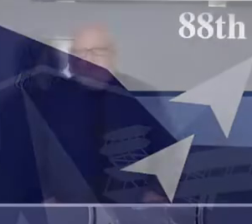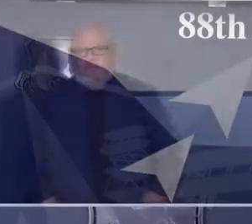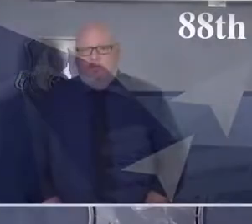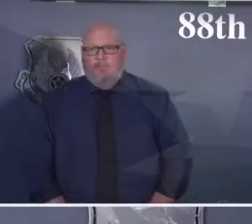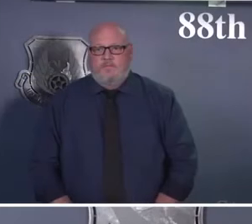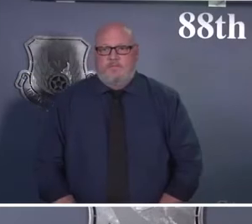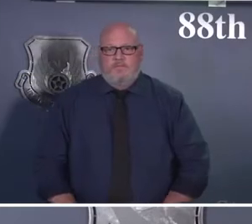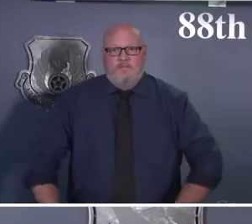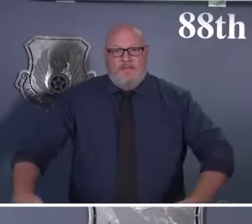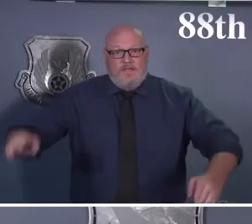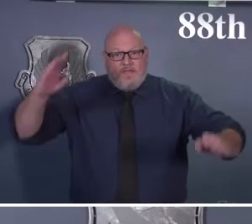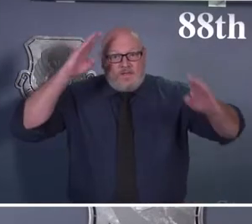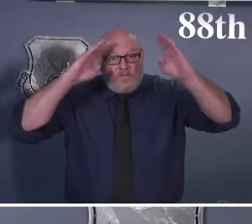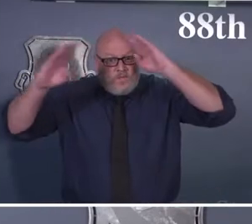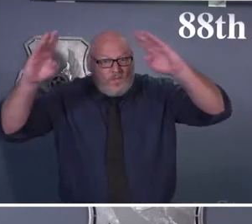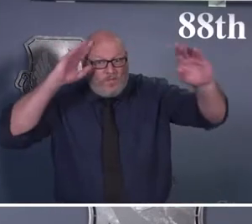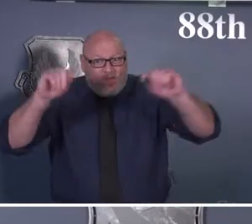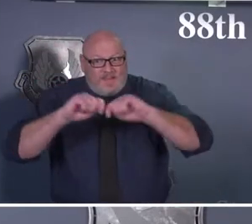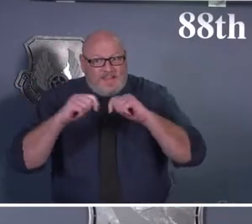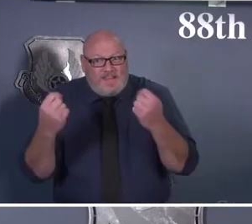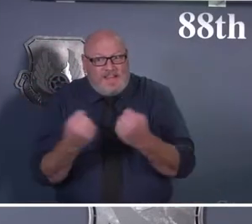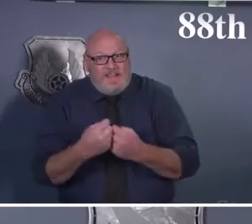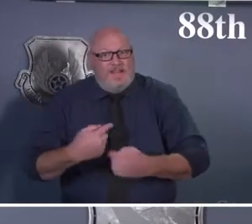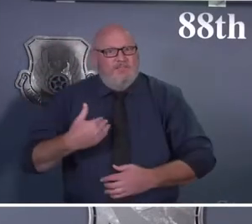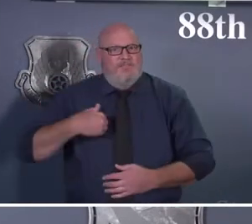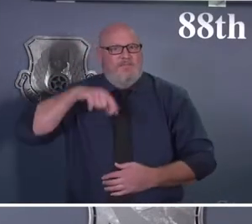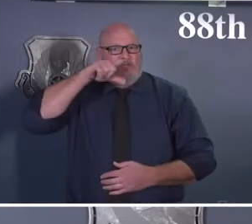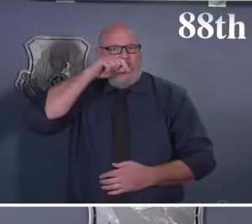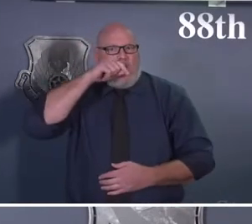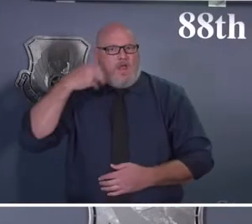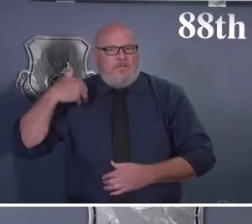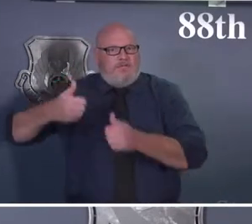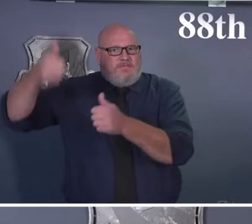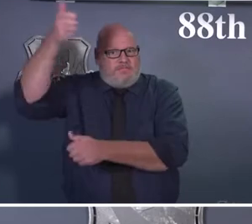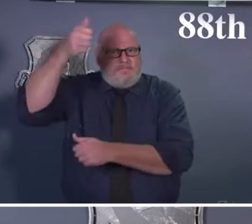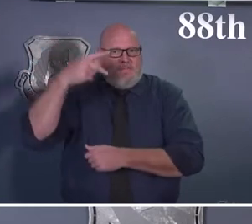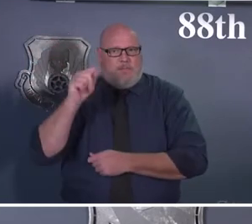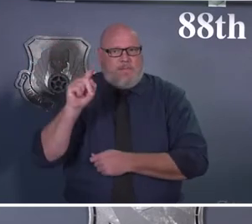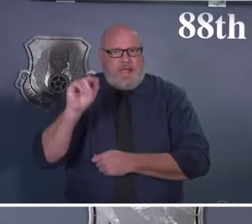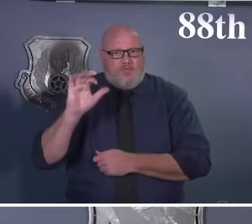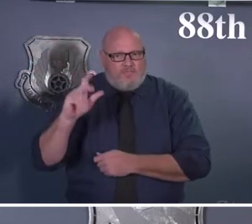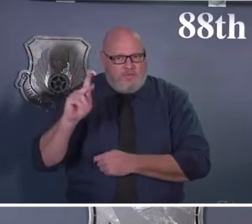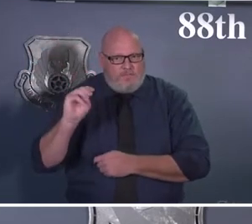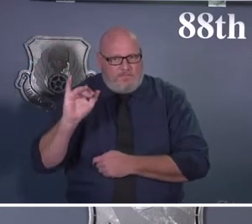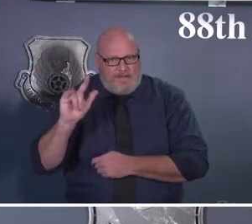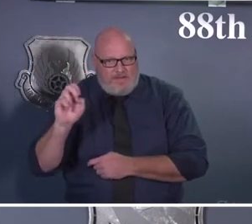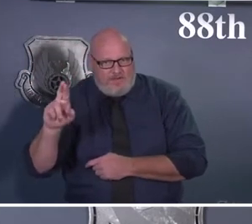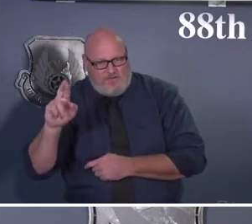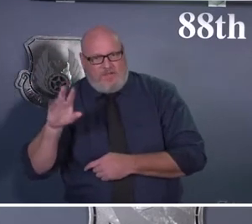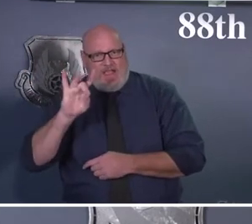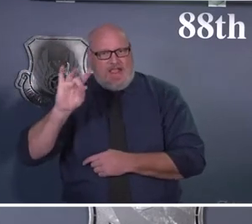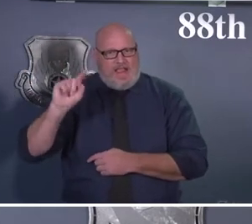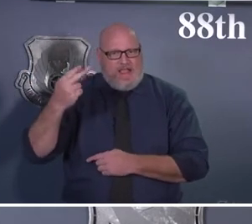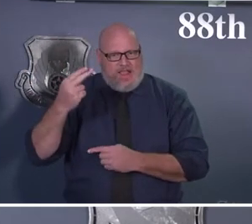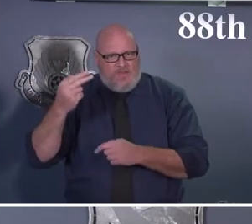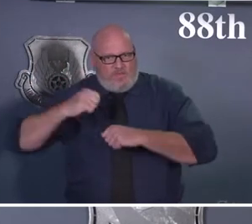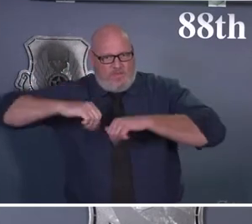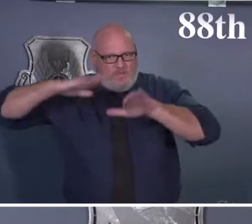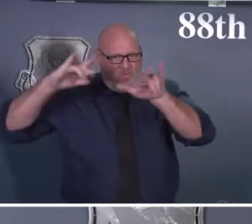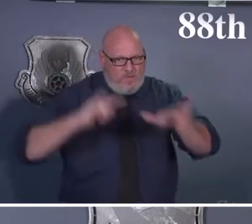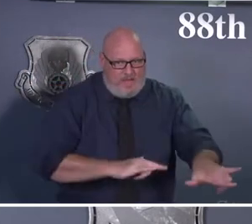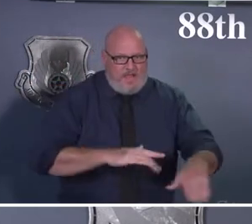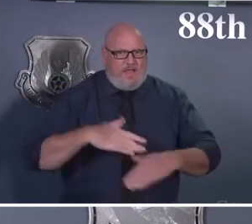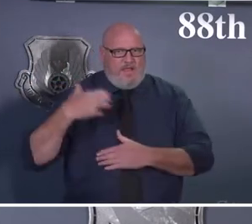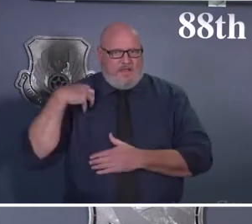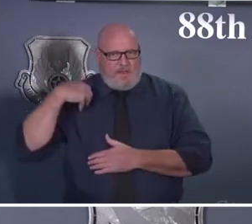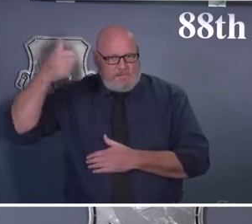Hello teammates. I'm Colonel Pat Miller, Commander of the 88th Air Base Wing and Installation Commander for Wright-Patterson Air Force Base. First let me say thank